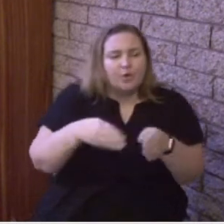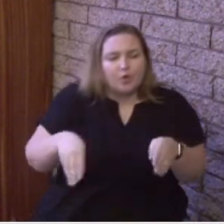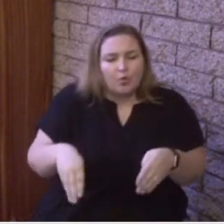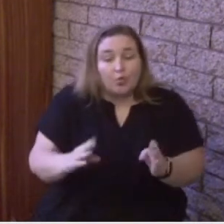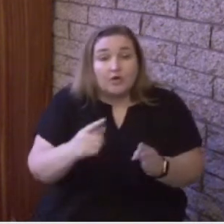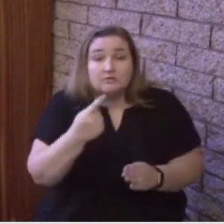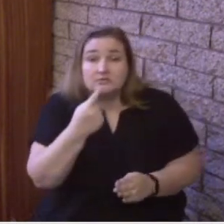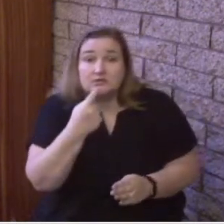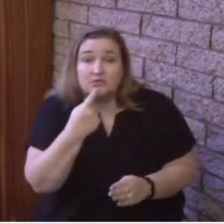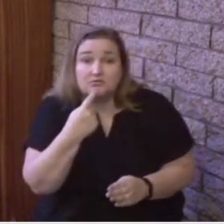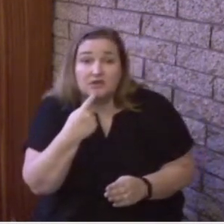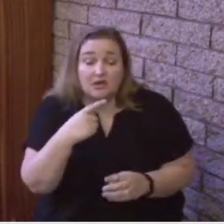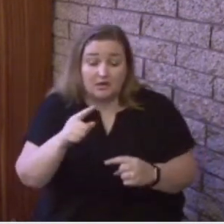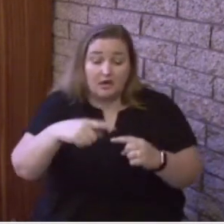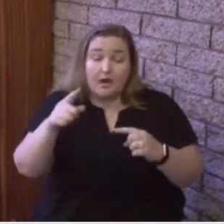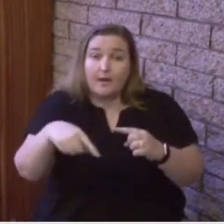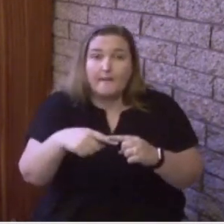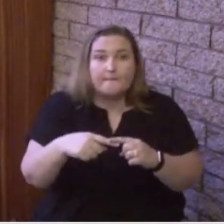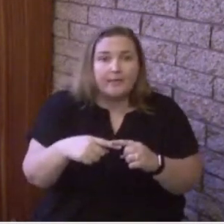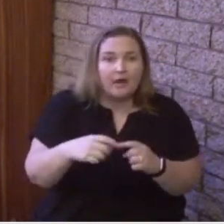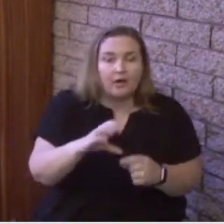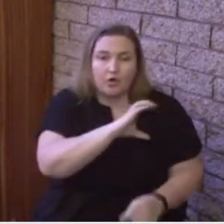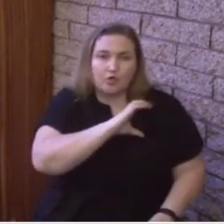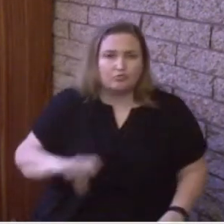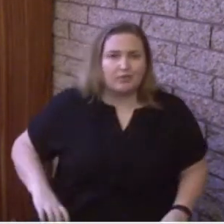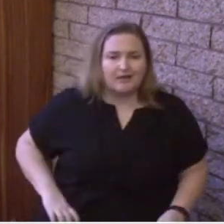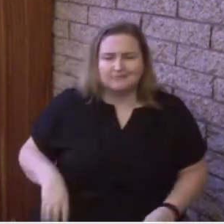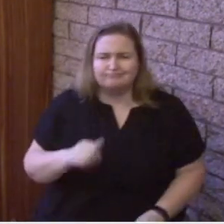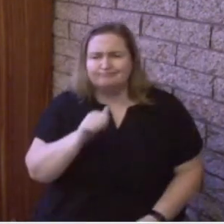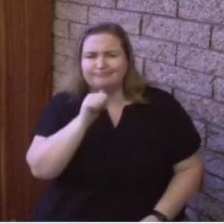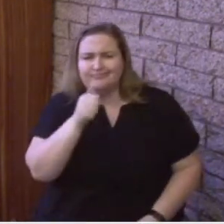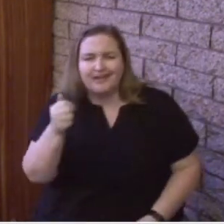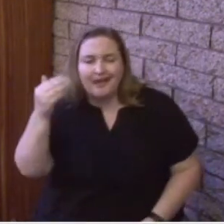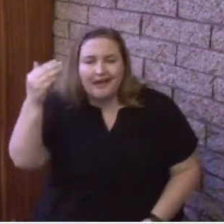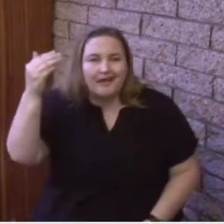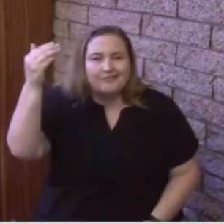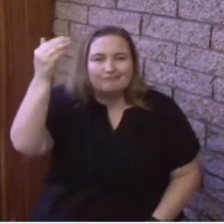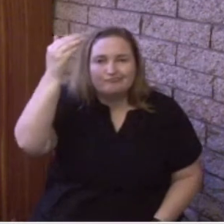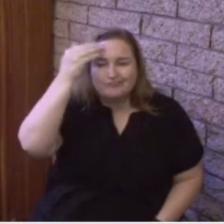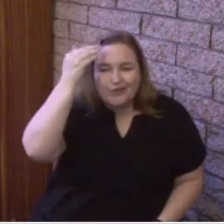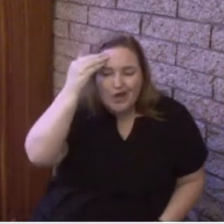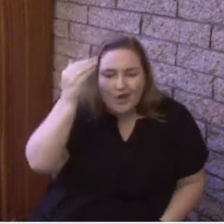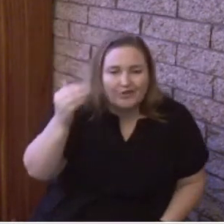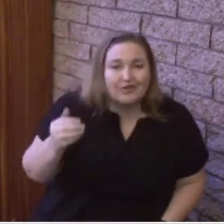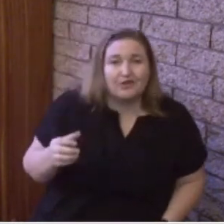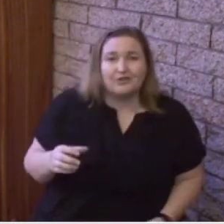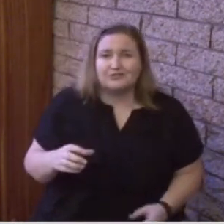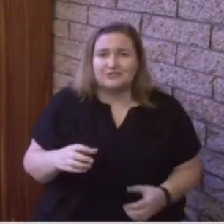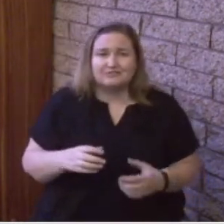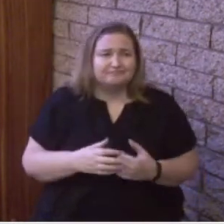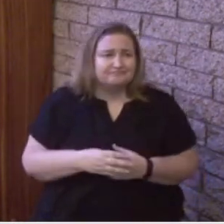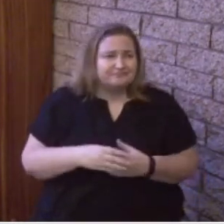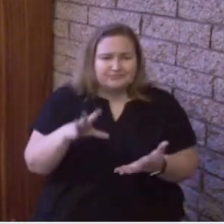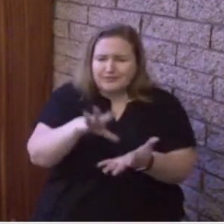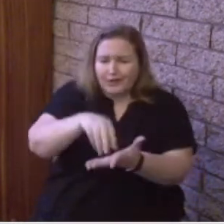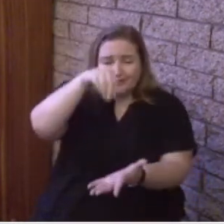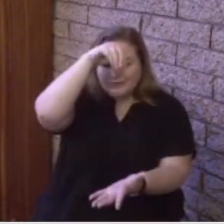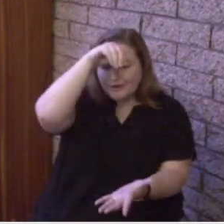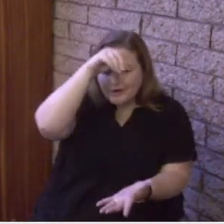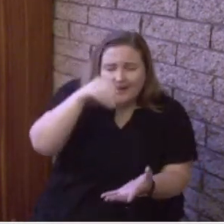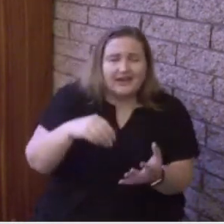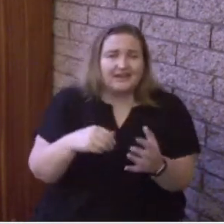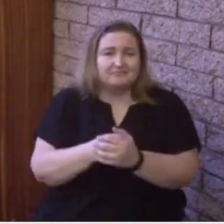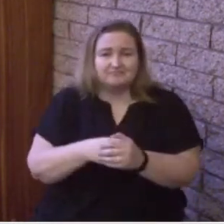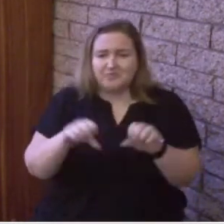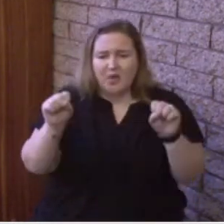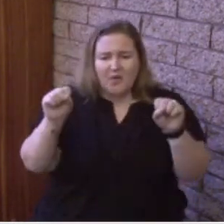It's not all his knowledge and his education and it's not his ability to turn a phrase